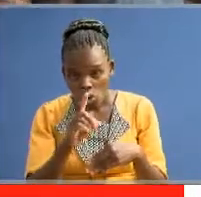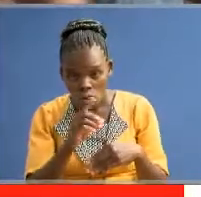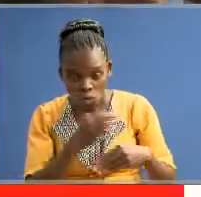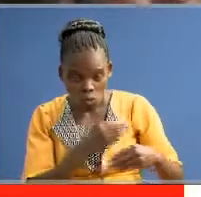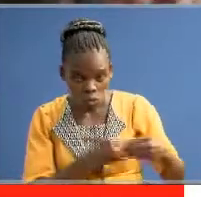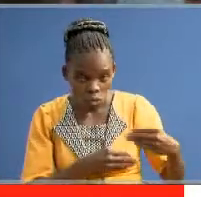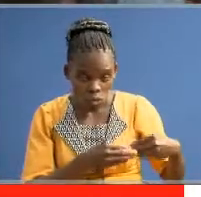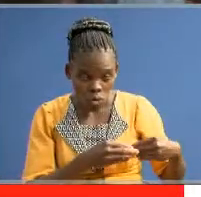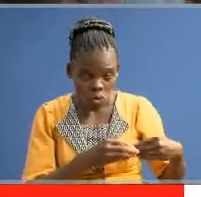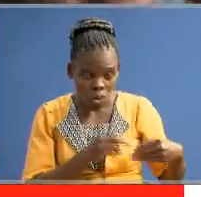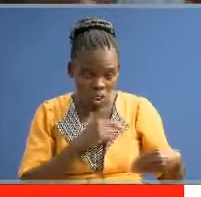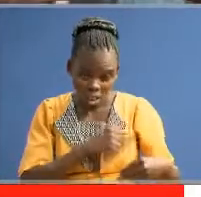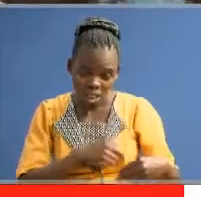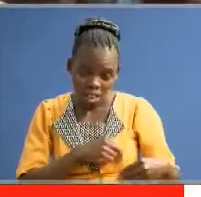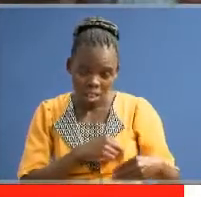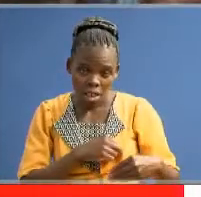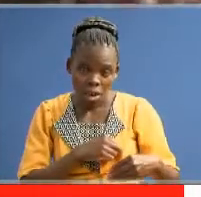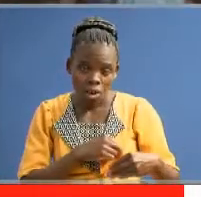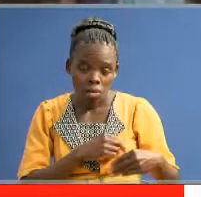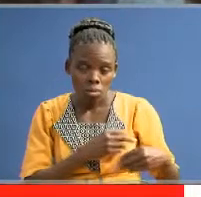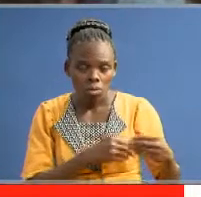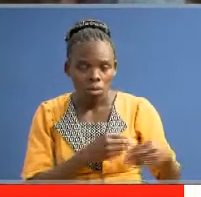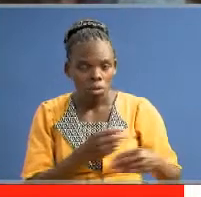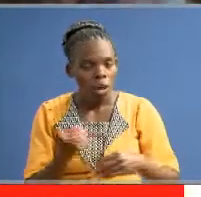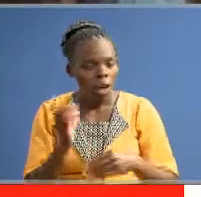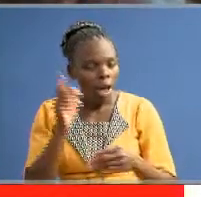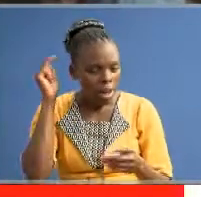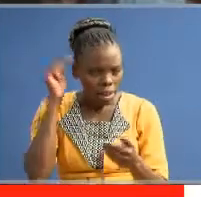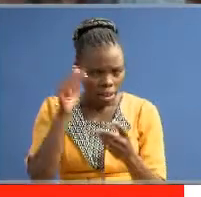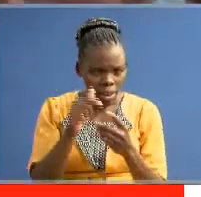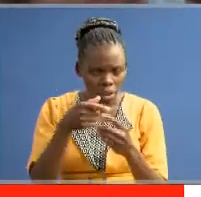any nature of call until he goes back home.